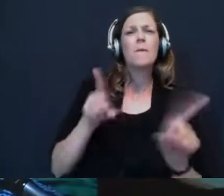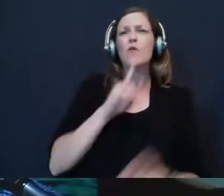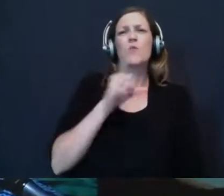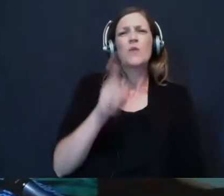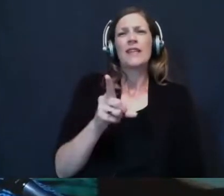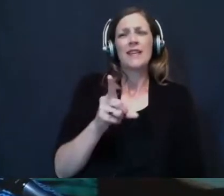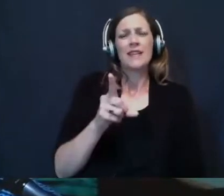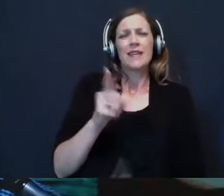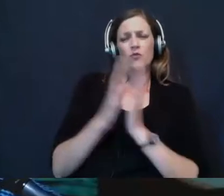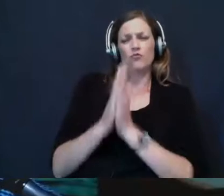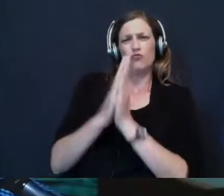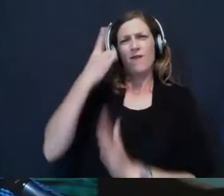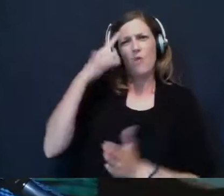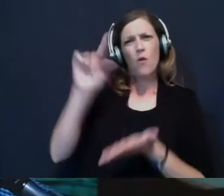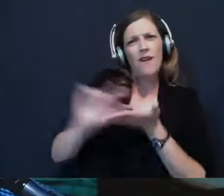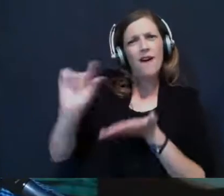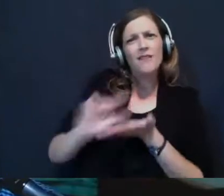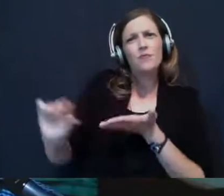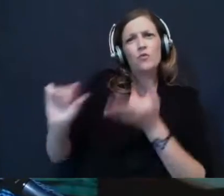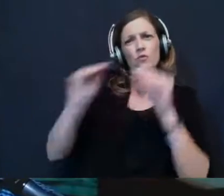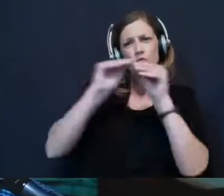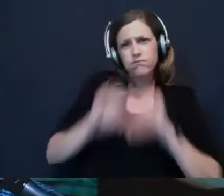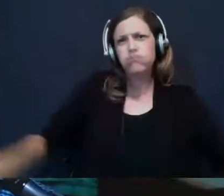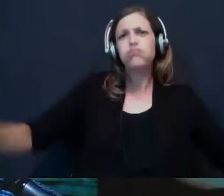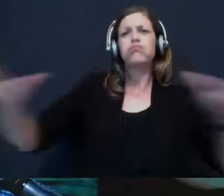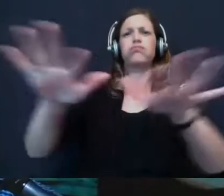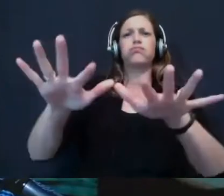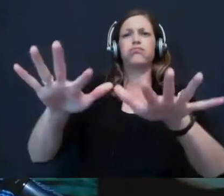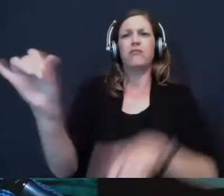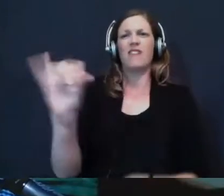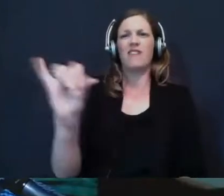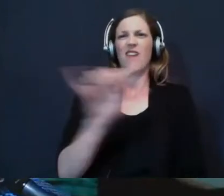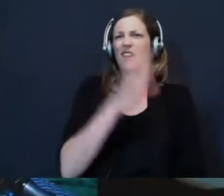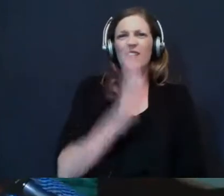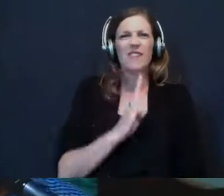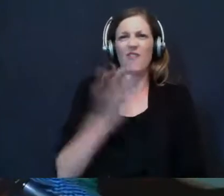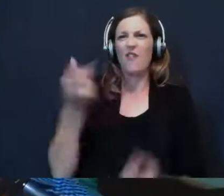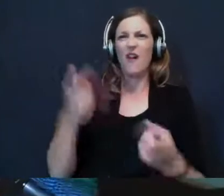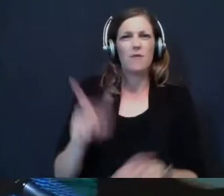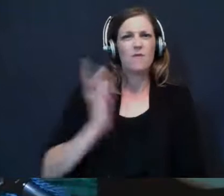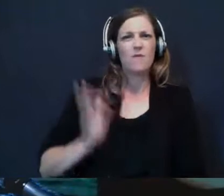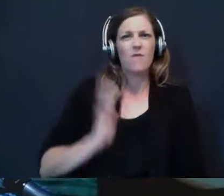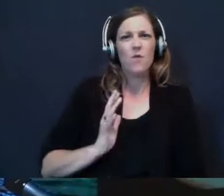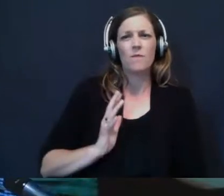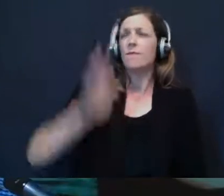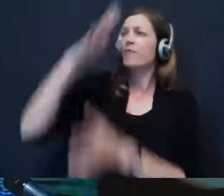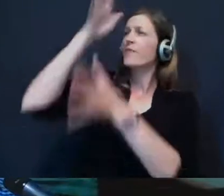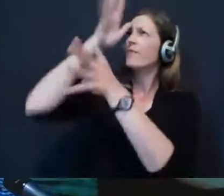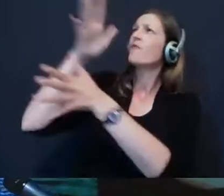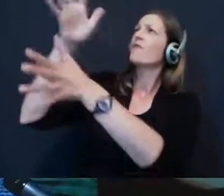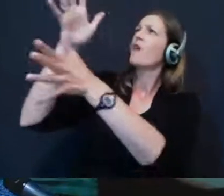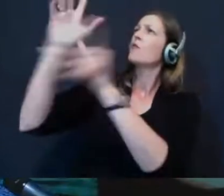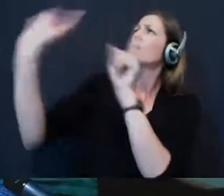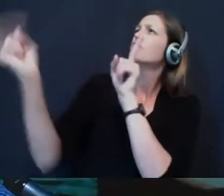the day, to pray for the gospel to go out like never before. Father, we come to you in humility.